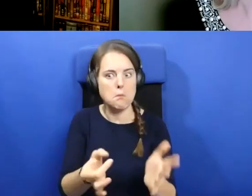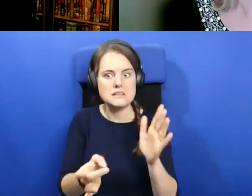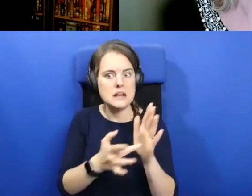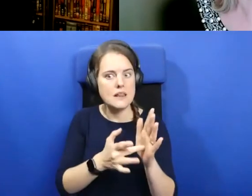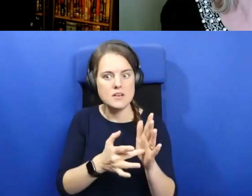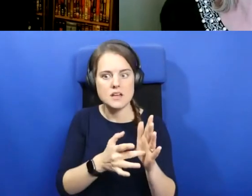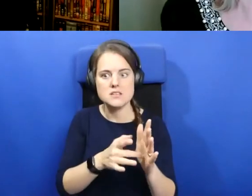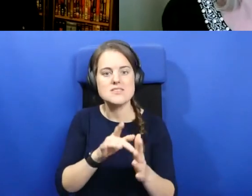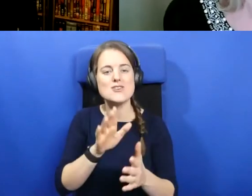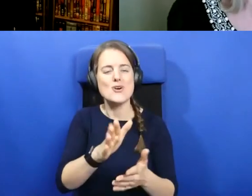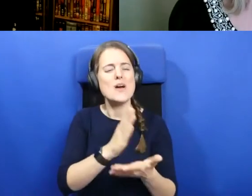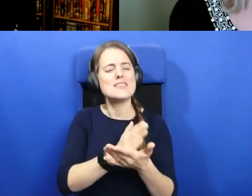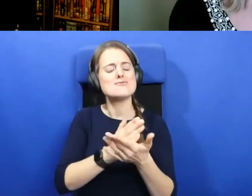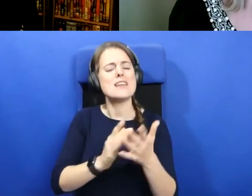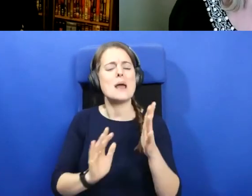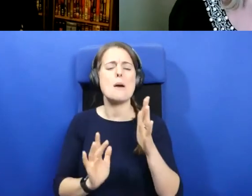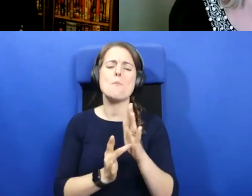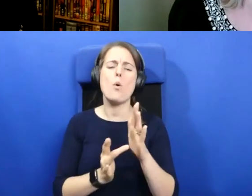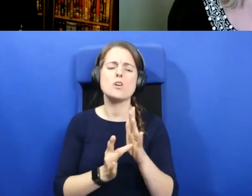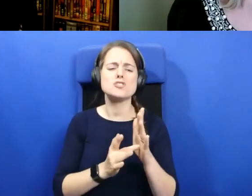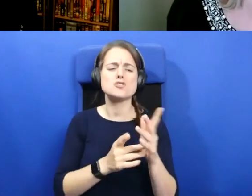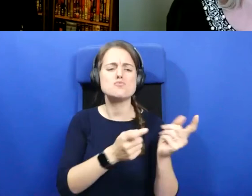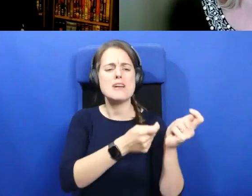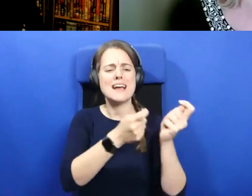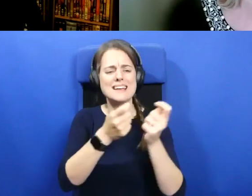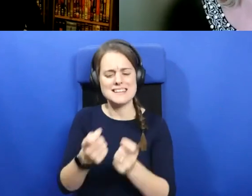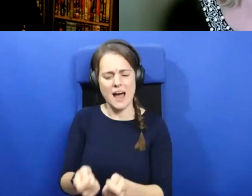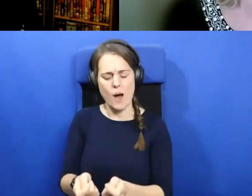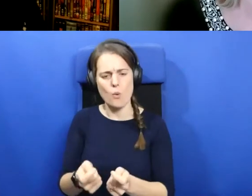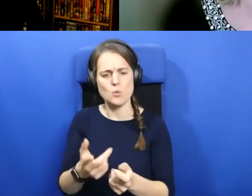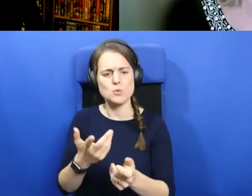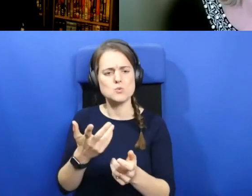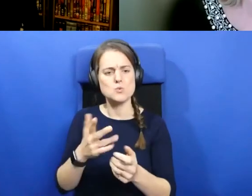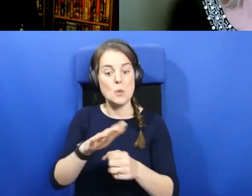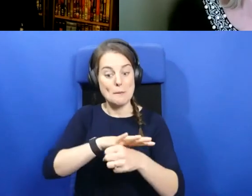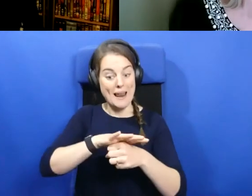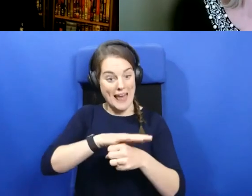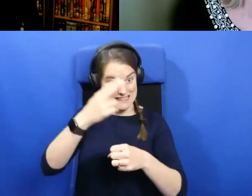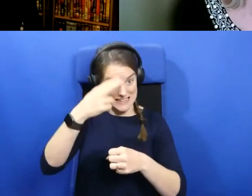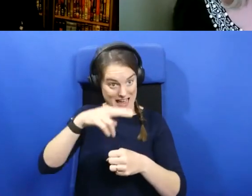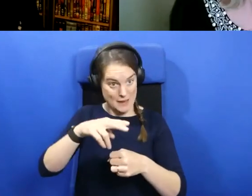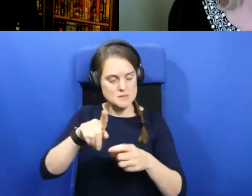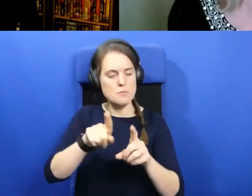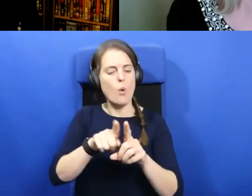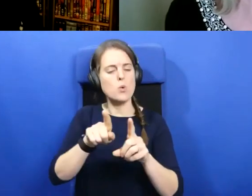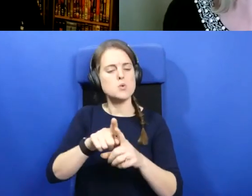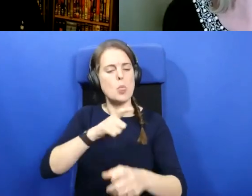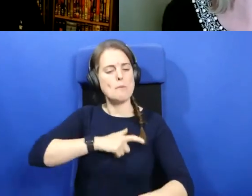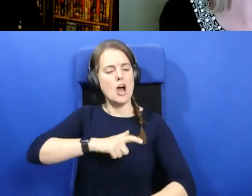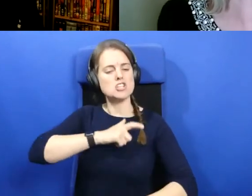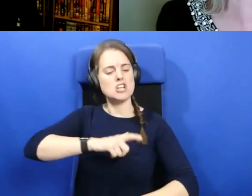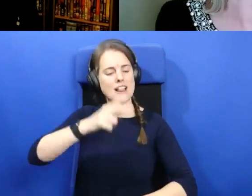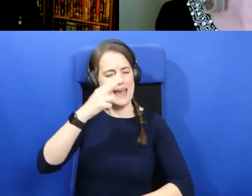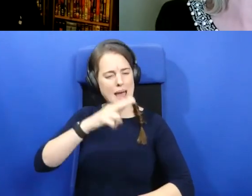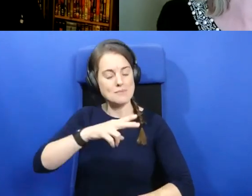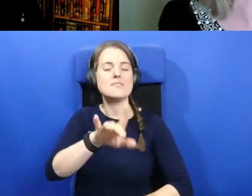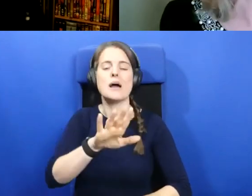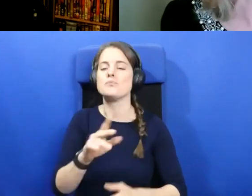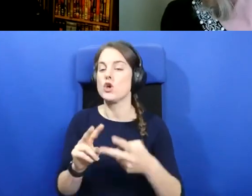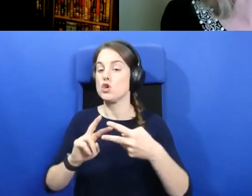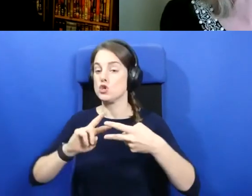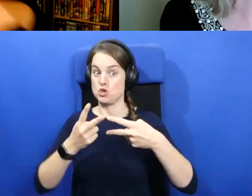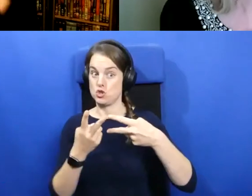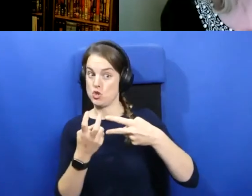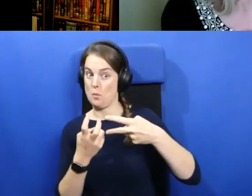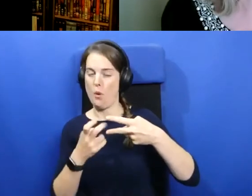that this, you know, bringing it down to not only, you know, the place names, but also the personal names. There's just two short questions. Again, Alva,